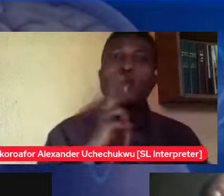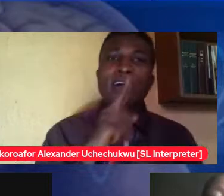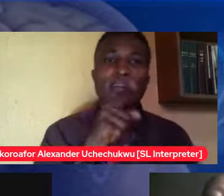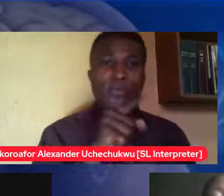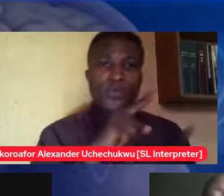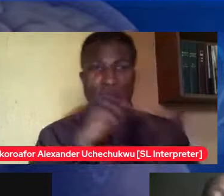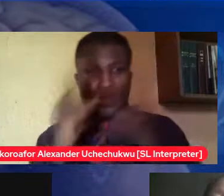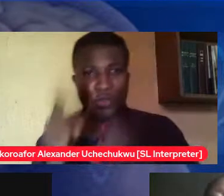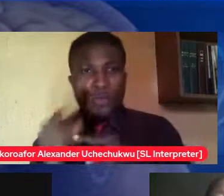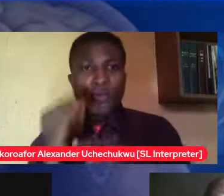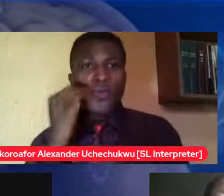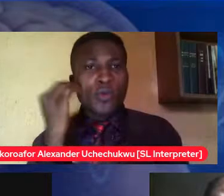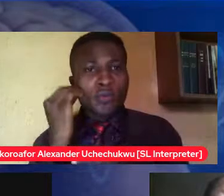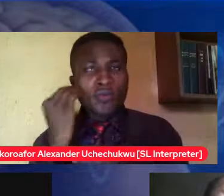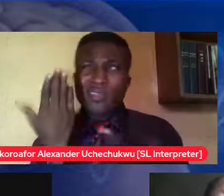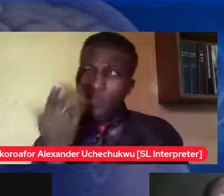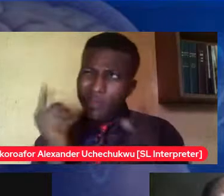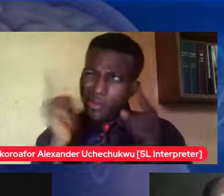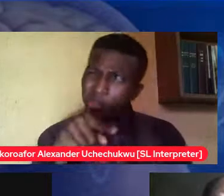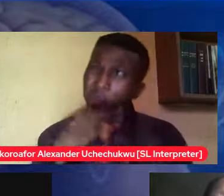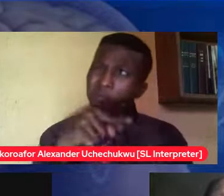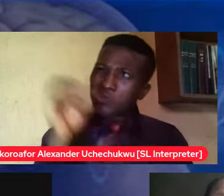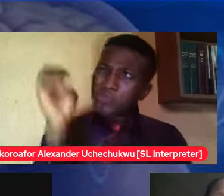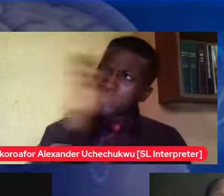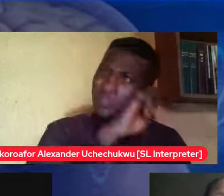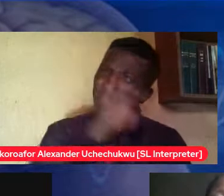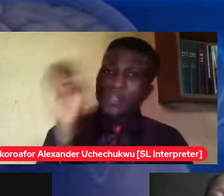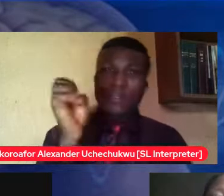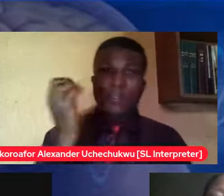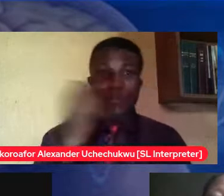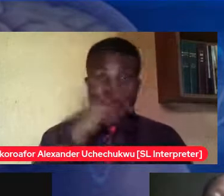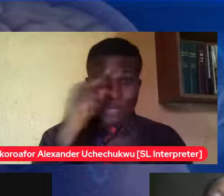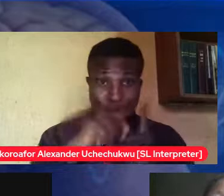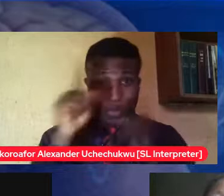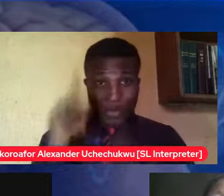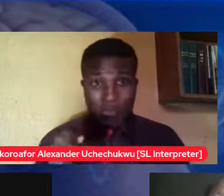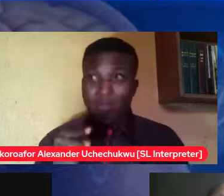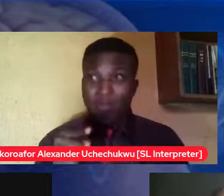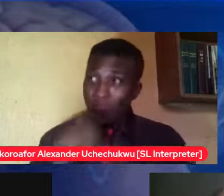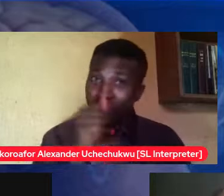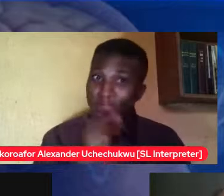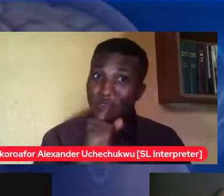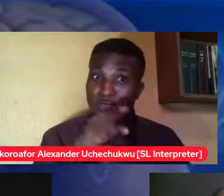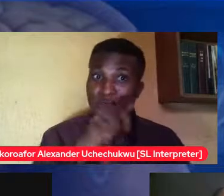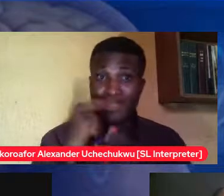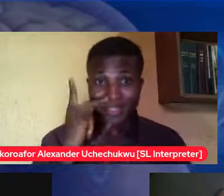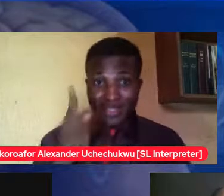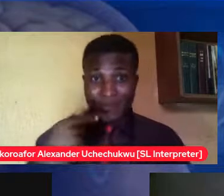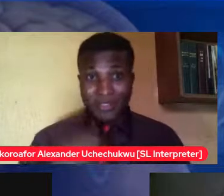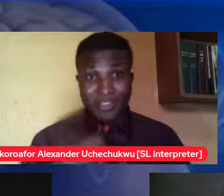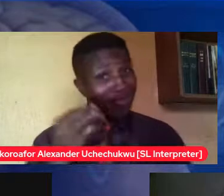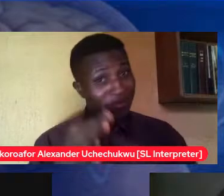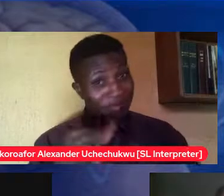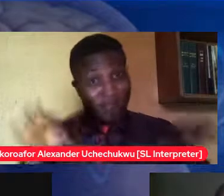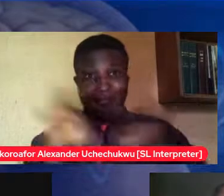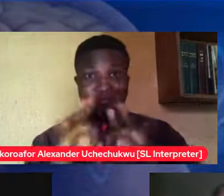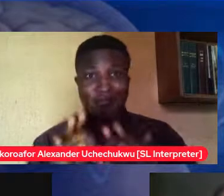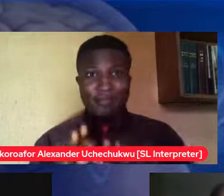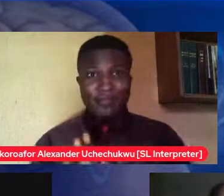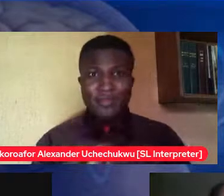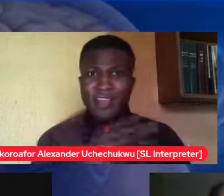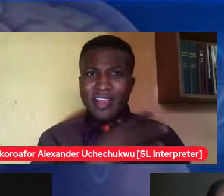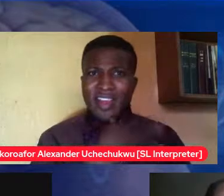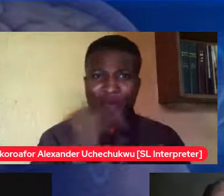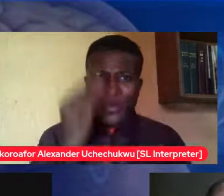so she's like hey why don't you come home for easter make sure you see me it's very important so you know how in a nigeria especially